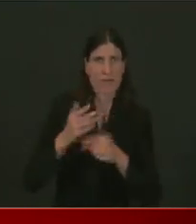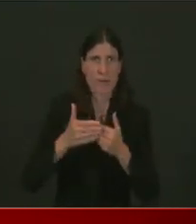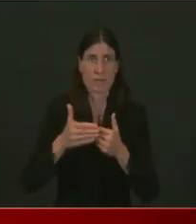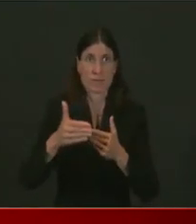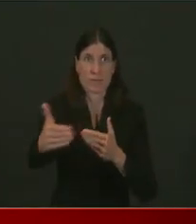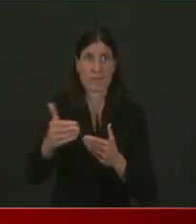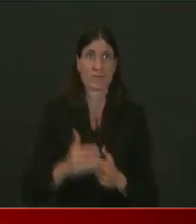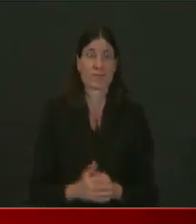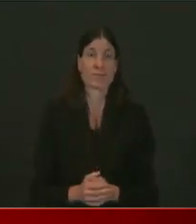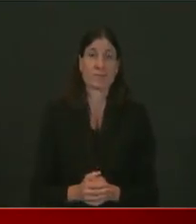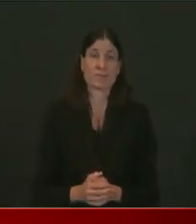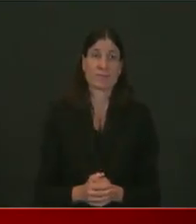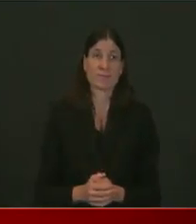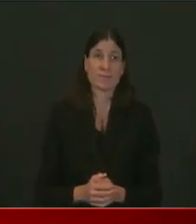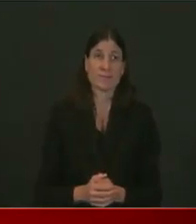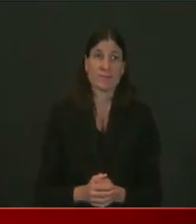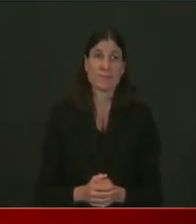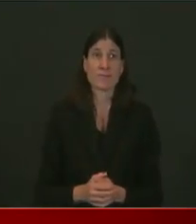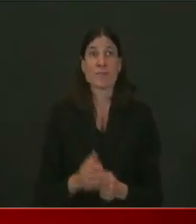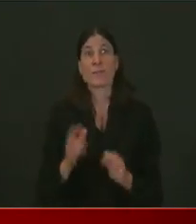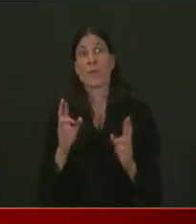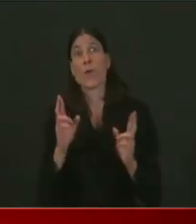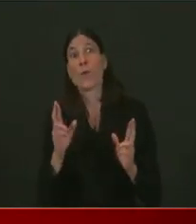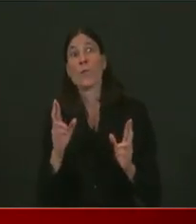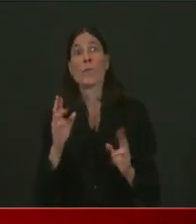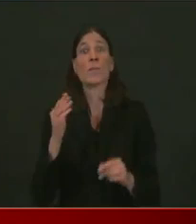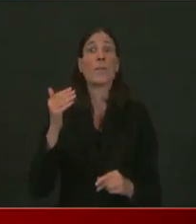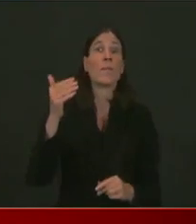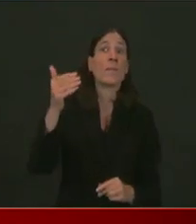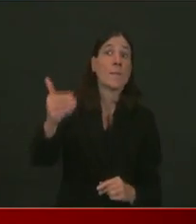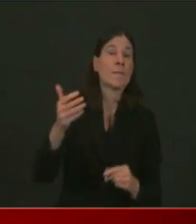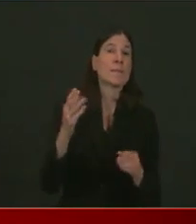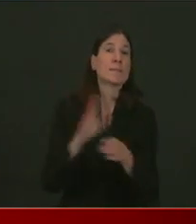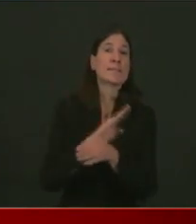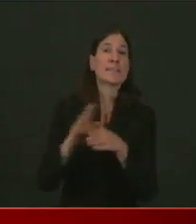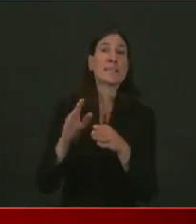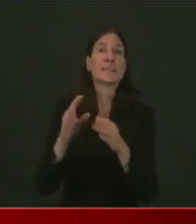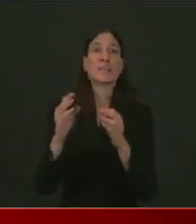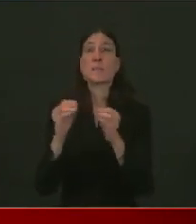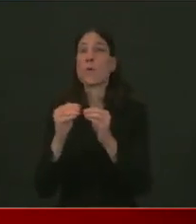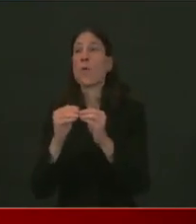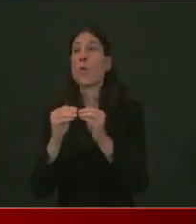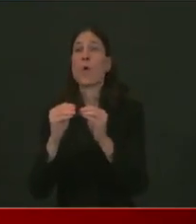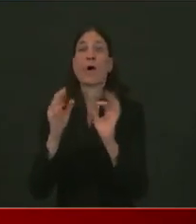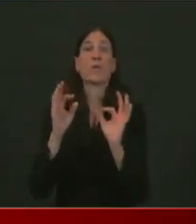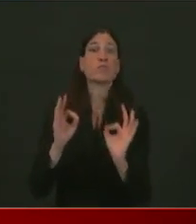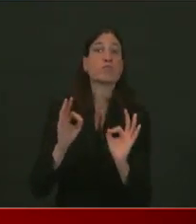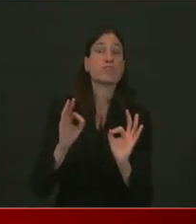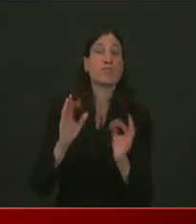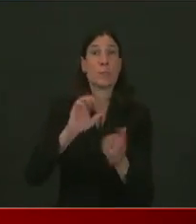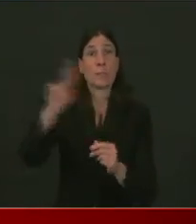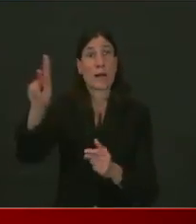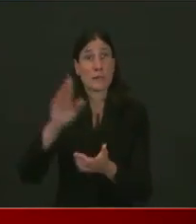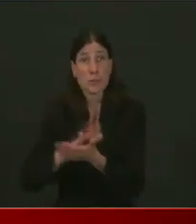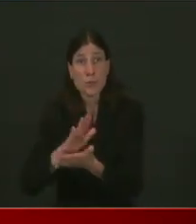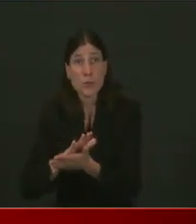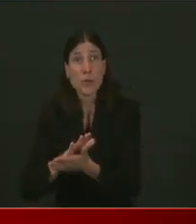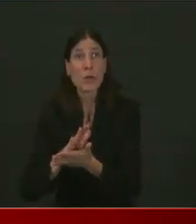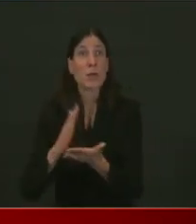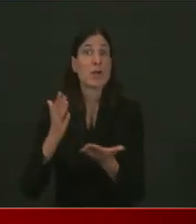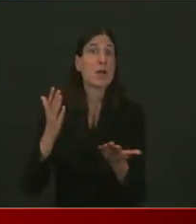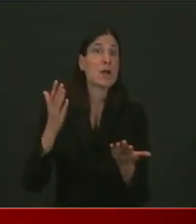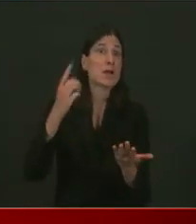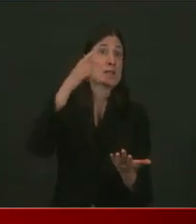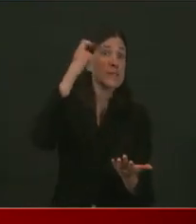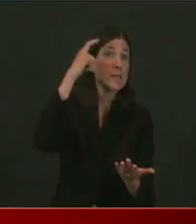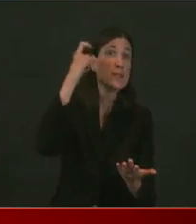business as usual. School kids are going to go back to school. We're going to have a good summer, but it's totally dependent on every single Rhode